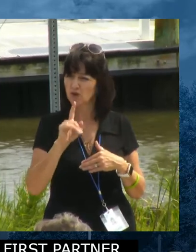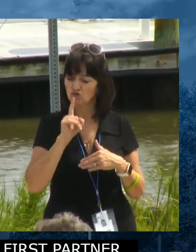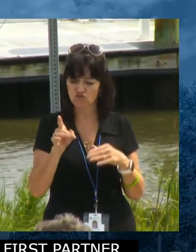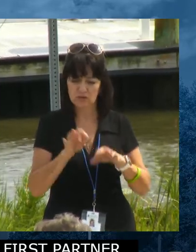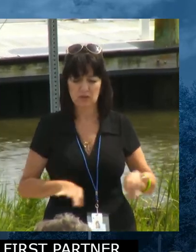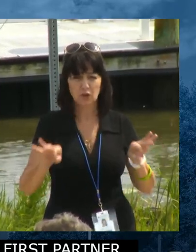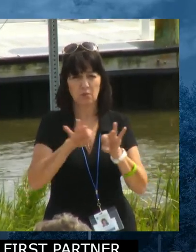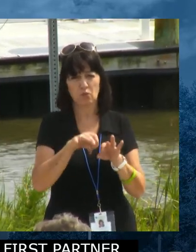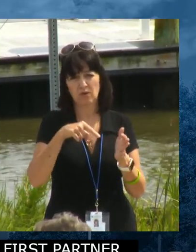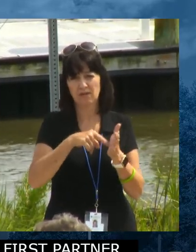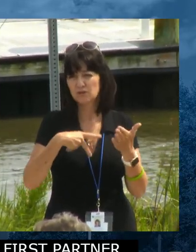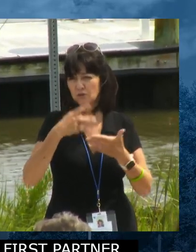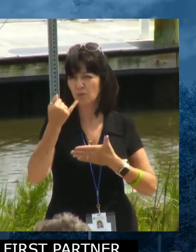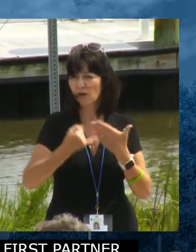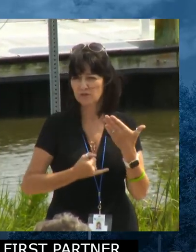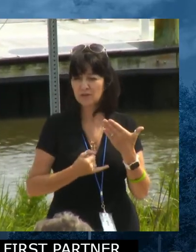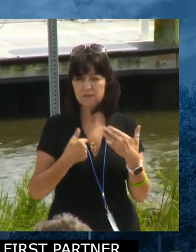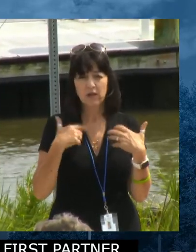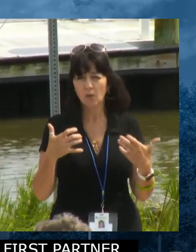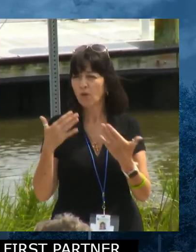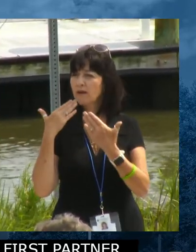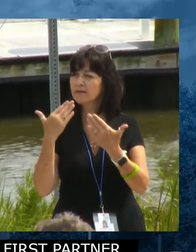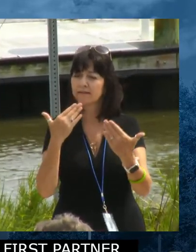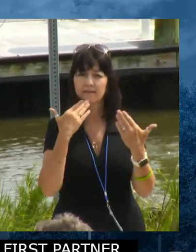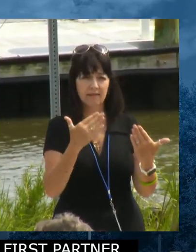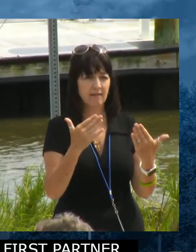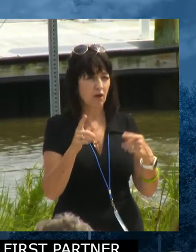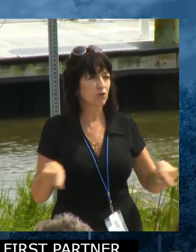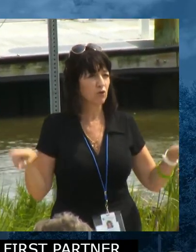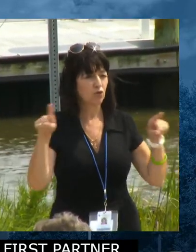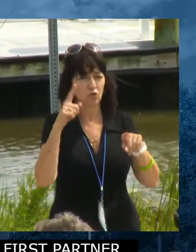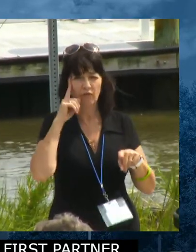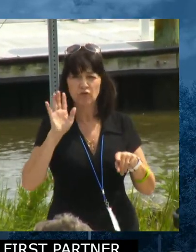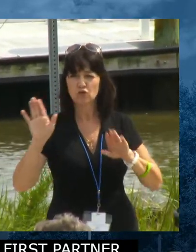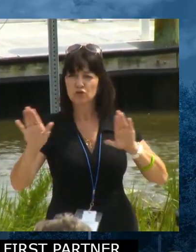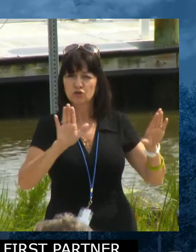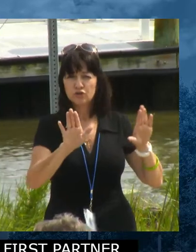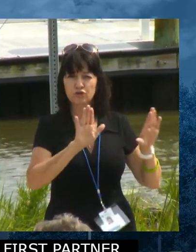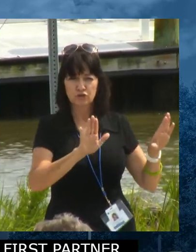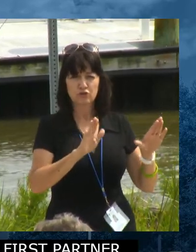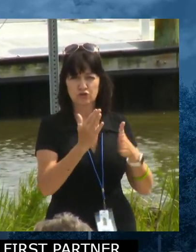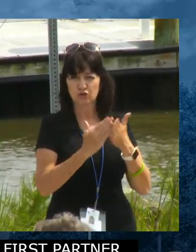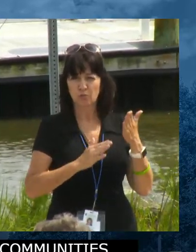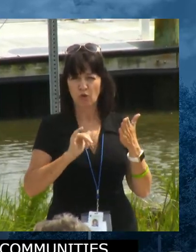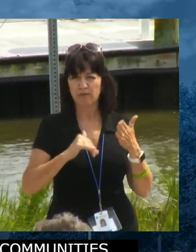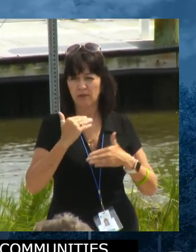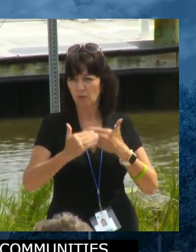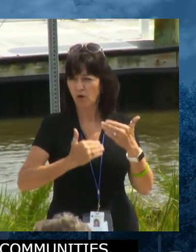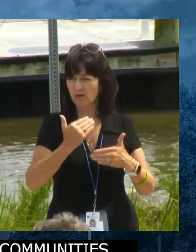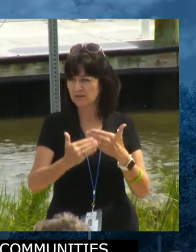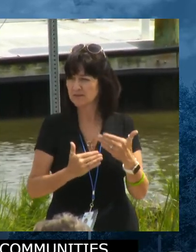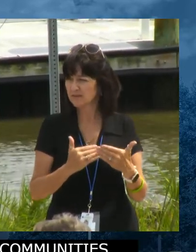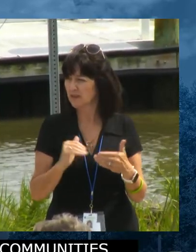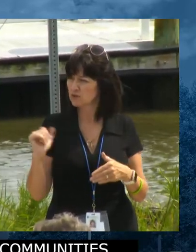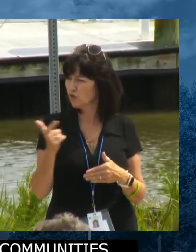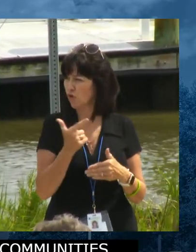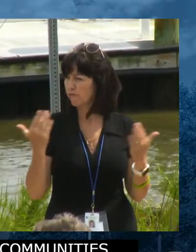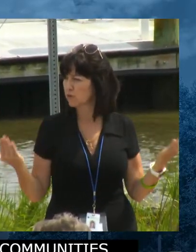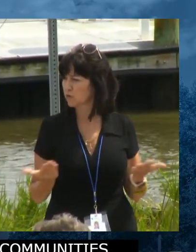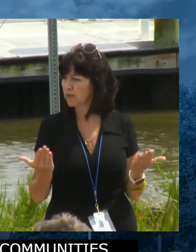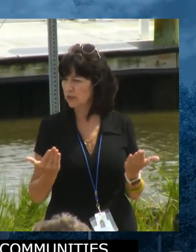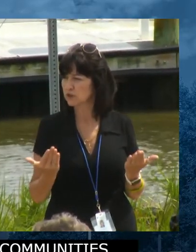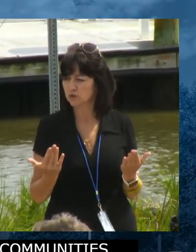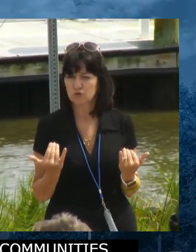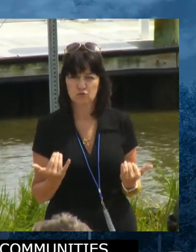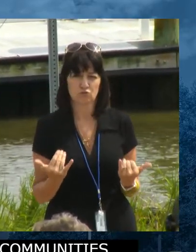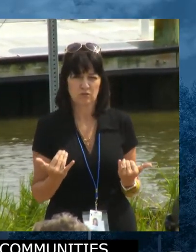I want to thank everybody for for their part in that process. And all of you here today are part of